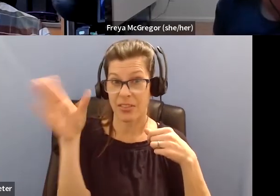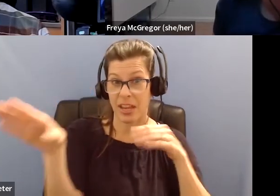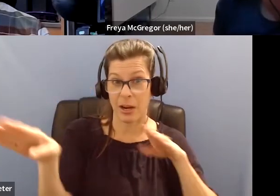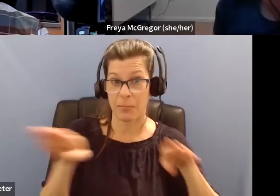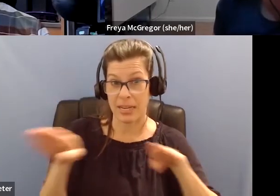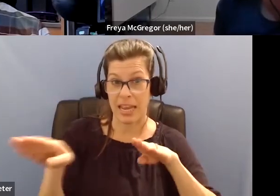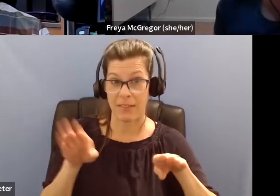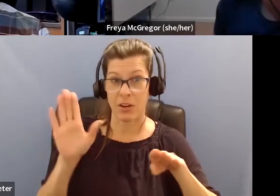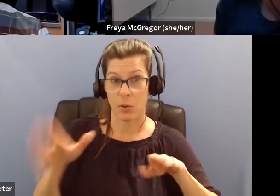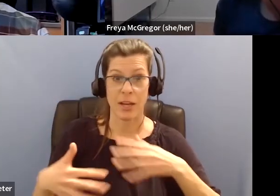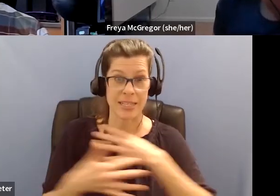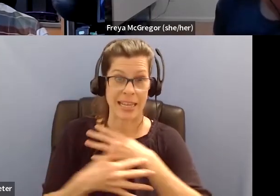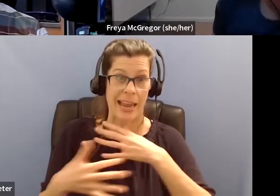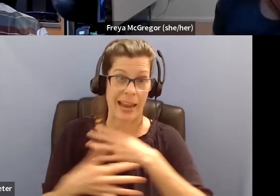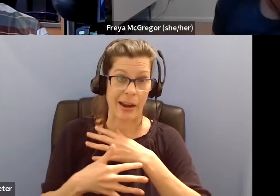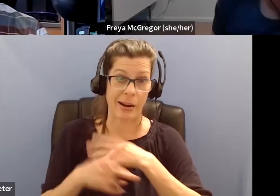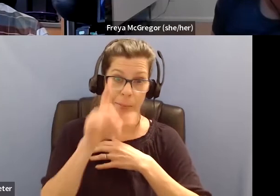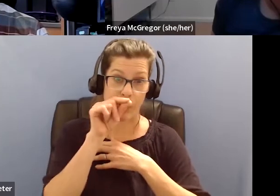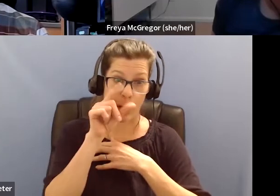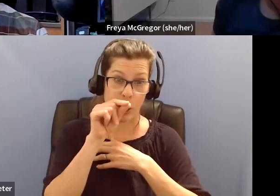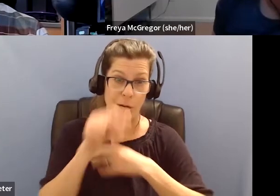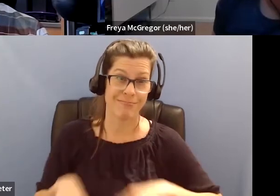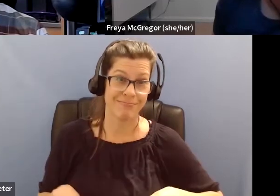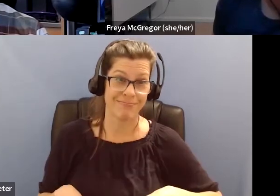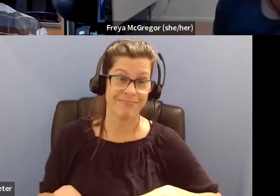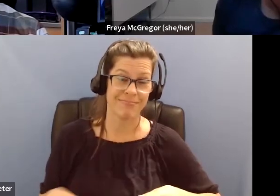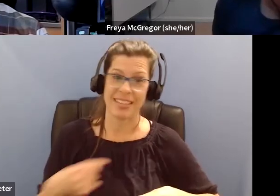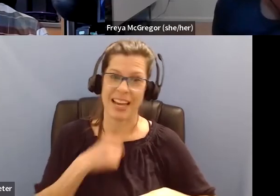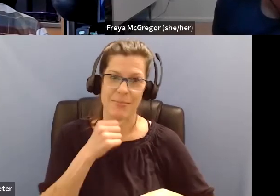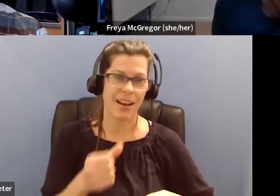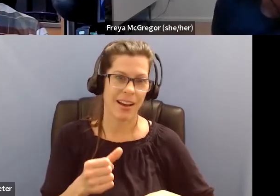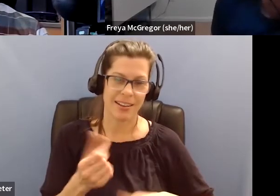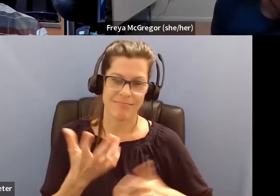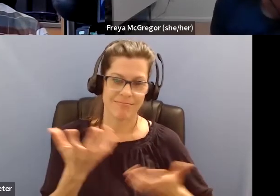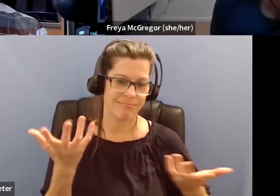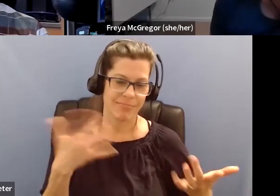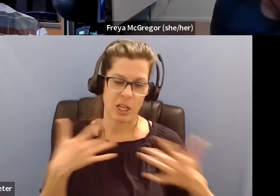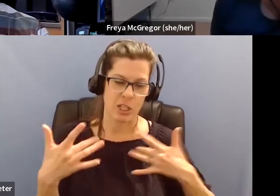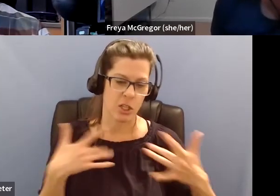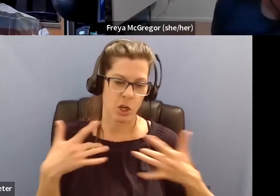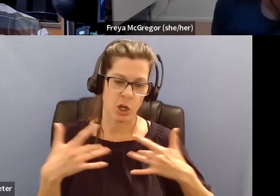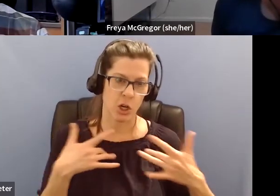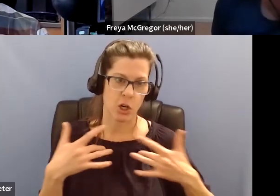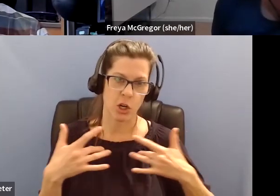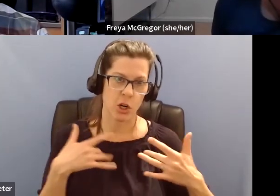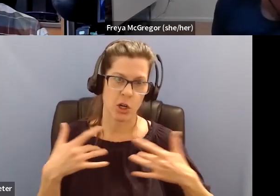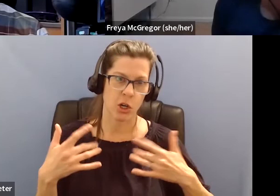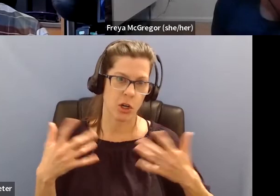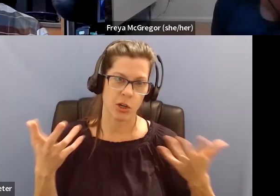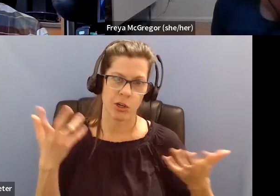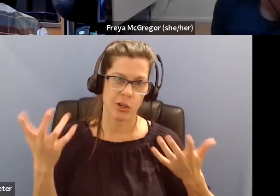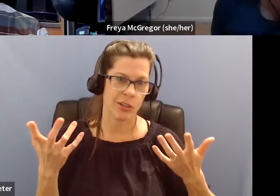are going to scare birds. But, you know, typically I'm not too concerned about the incidental person.